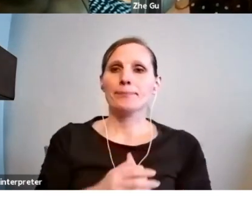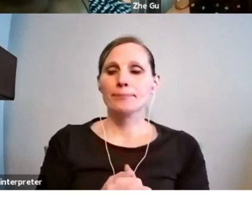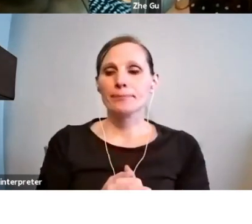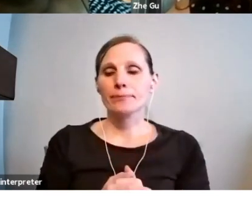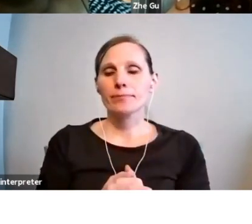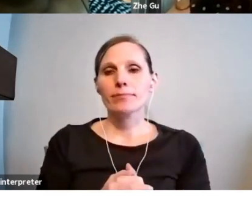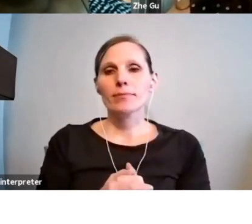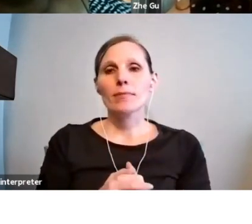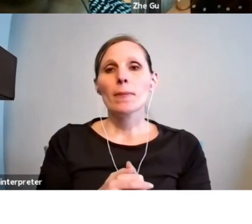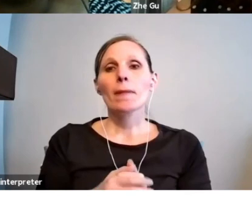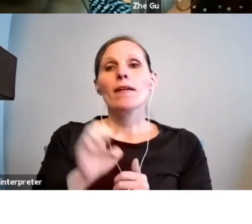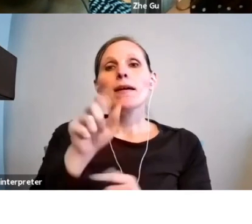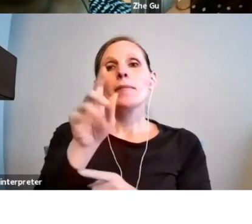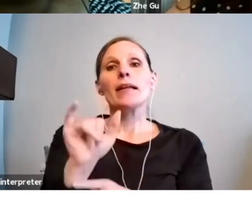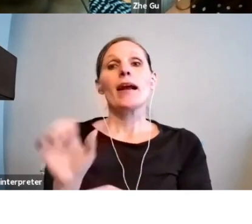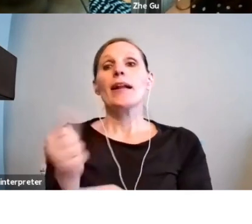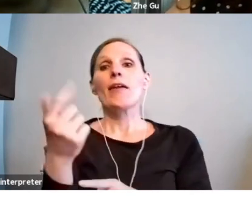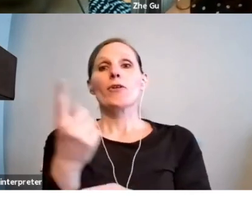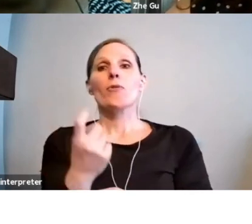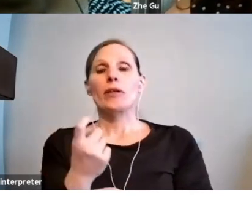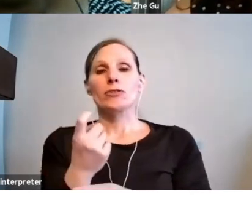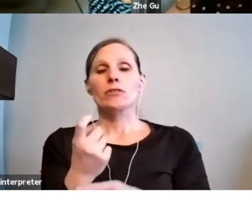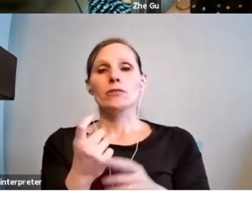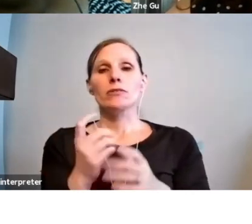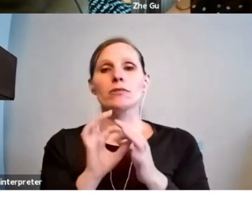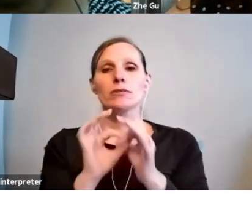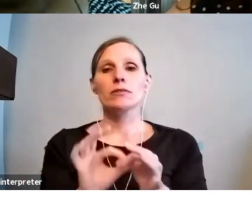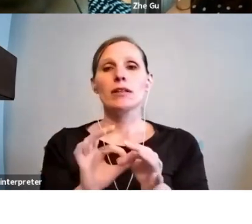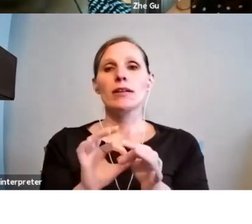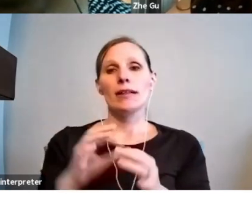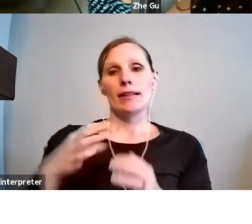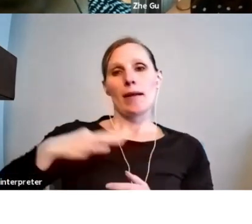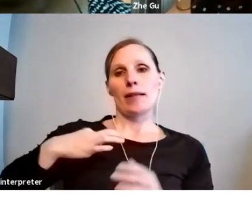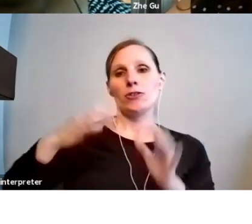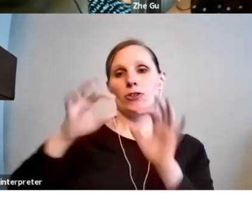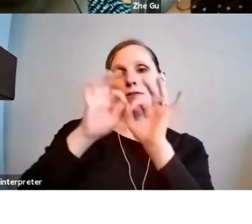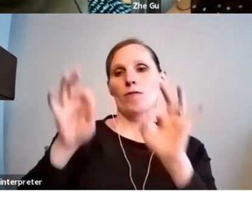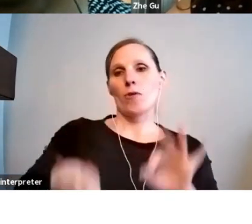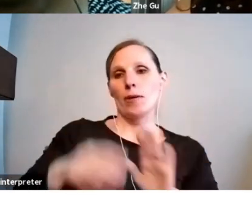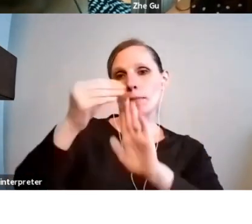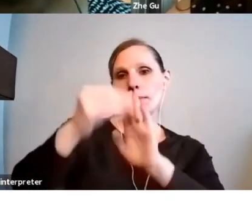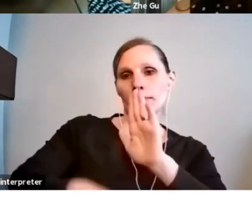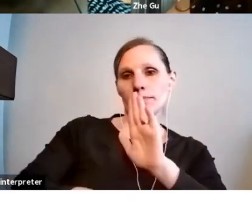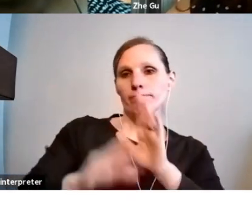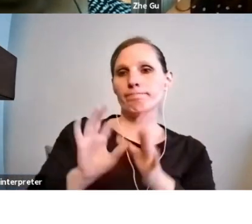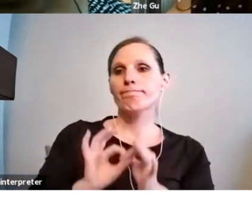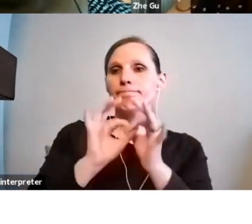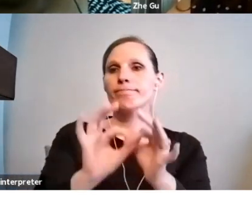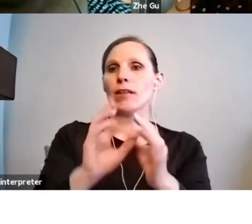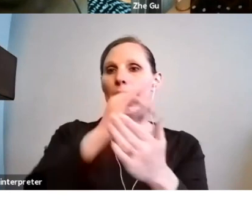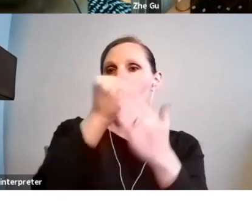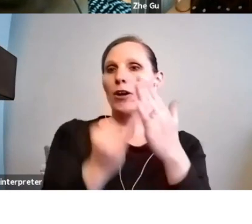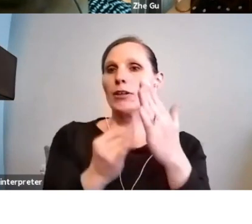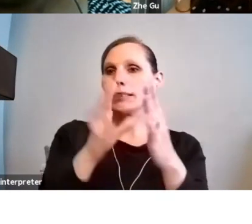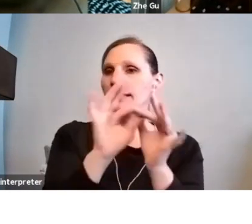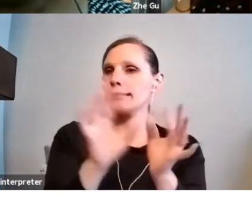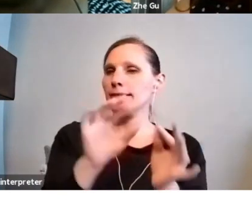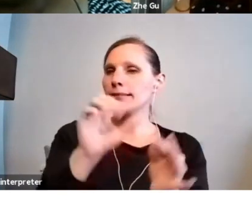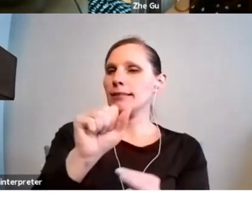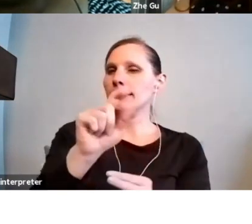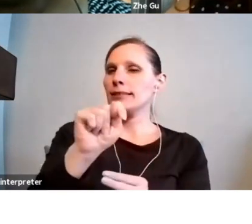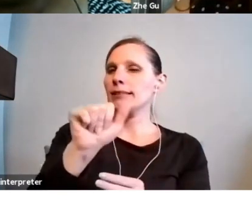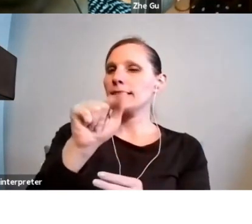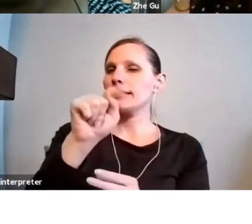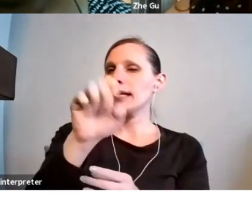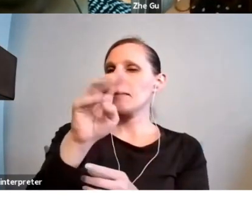Another question we had about the application form itself is about artist statements. Can you provide some